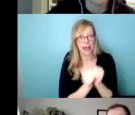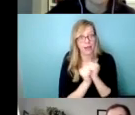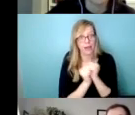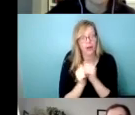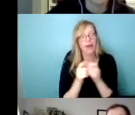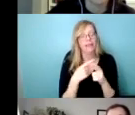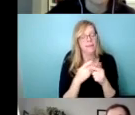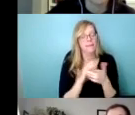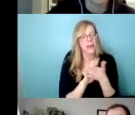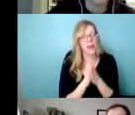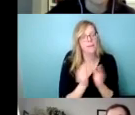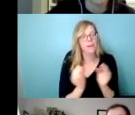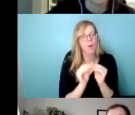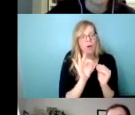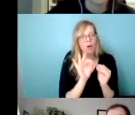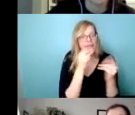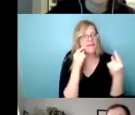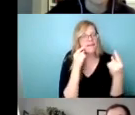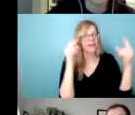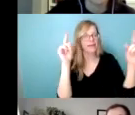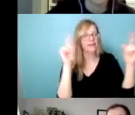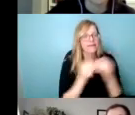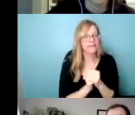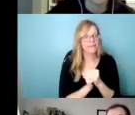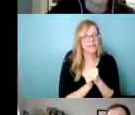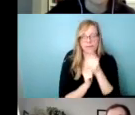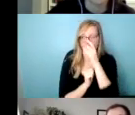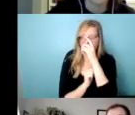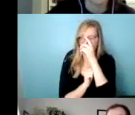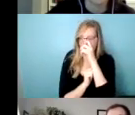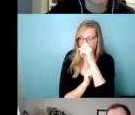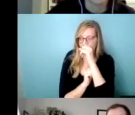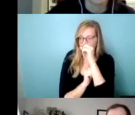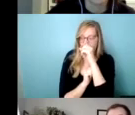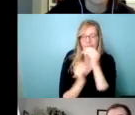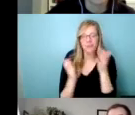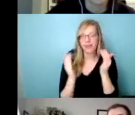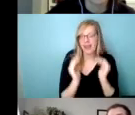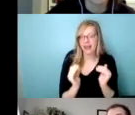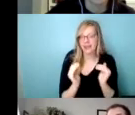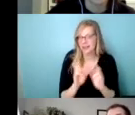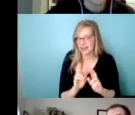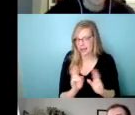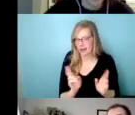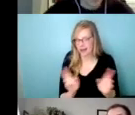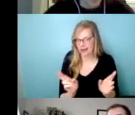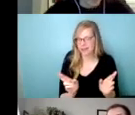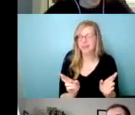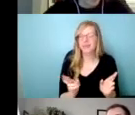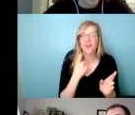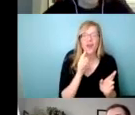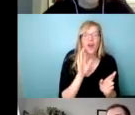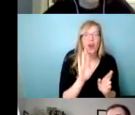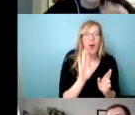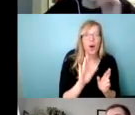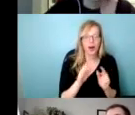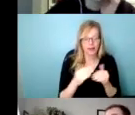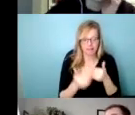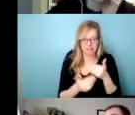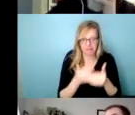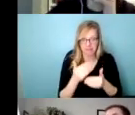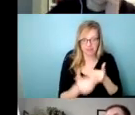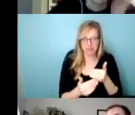The next piece, Get Set, is ideas around, kind of, moving your campaign forward. Knowing what you want and being